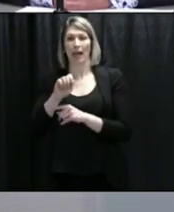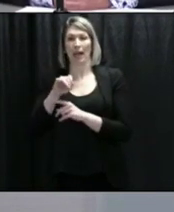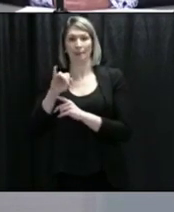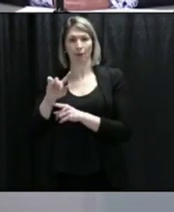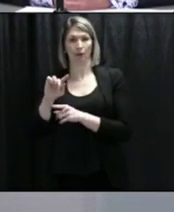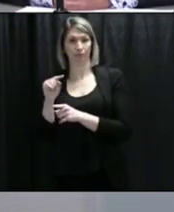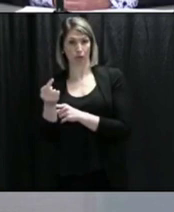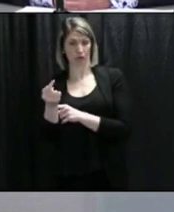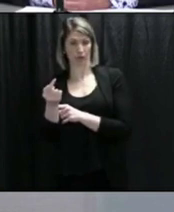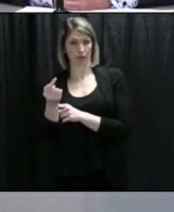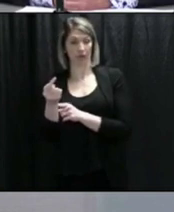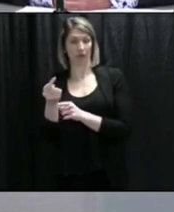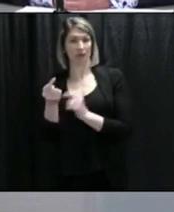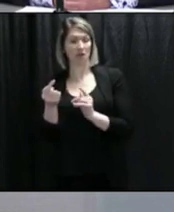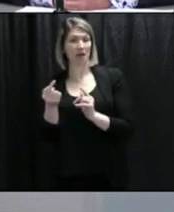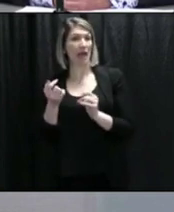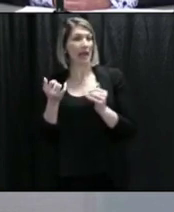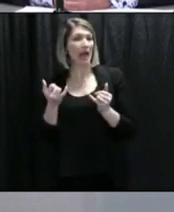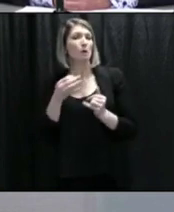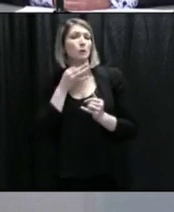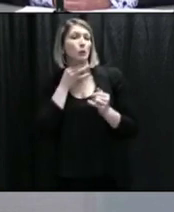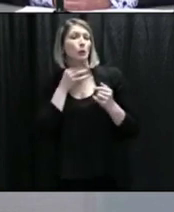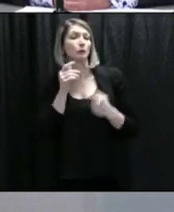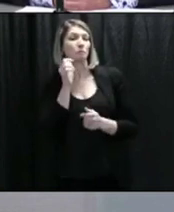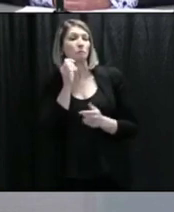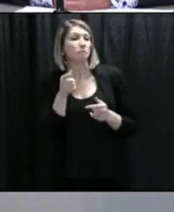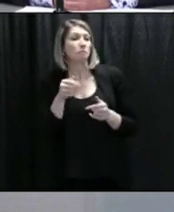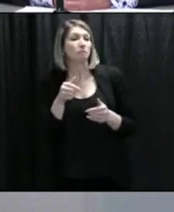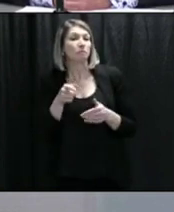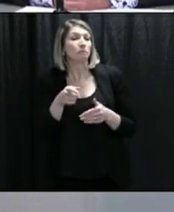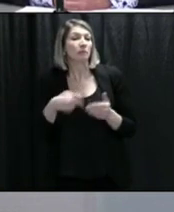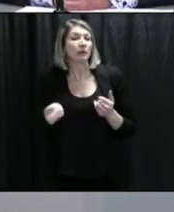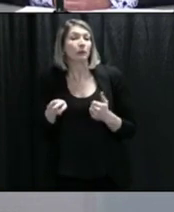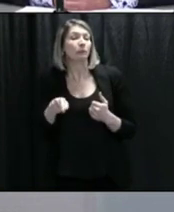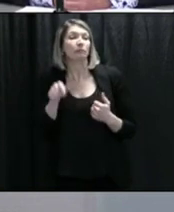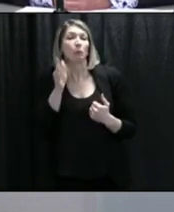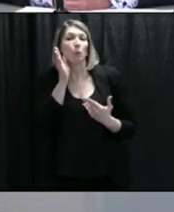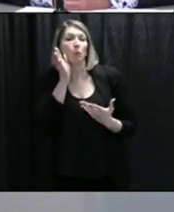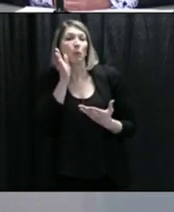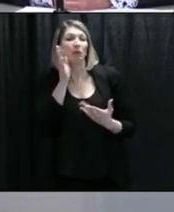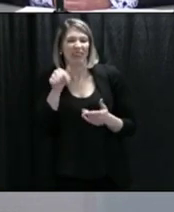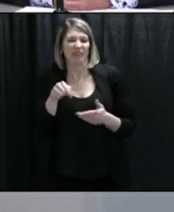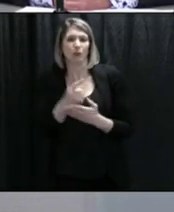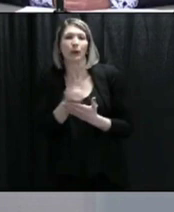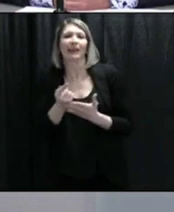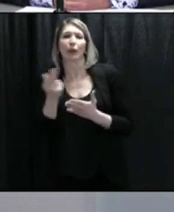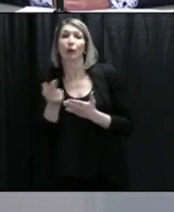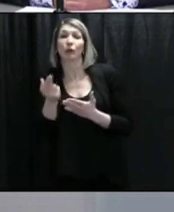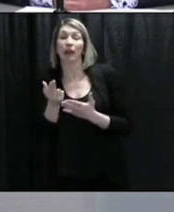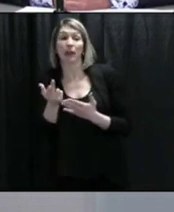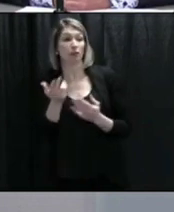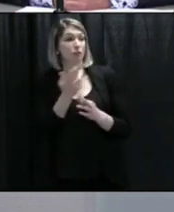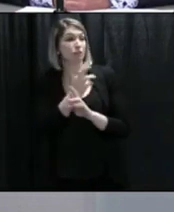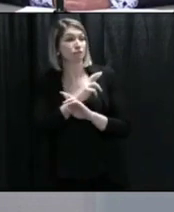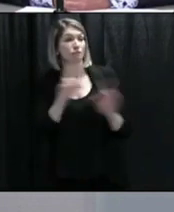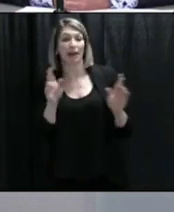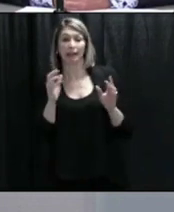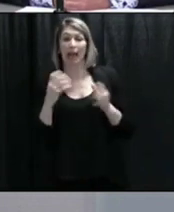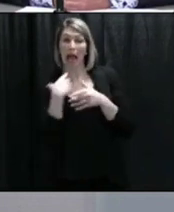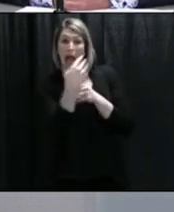them after that point to just be back out in the community, or is there a sort of testing procedure in order to make sure that they're not positive?